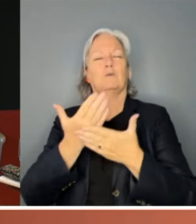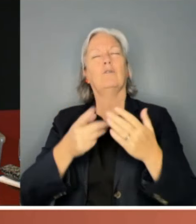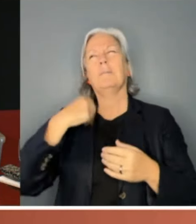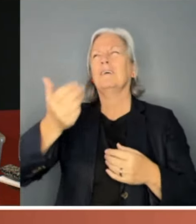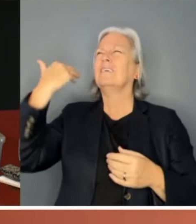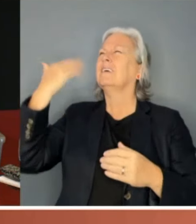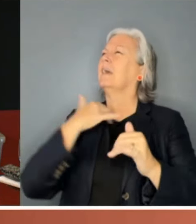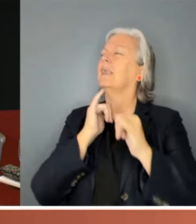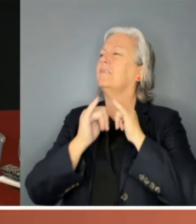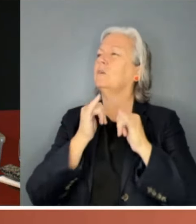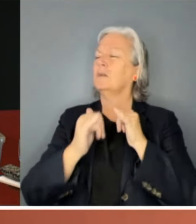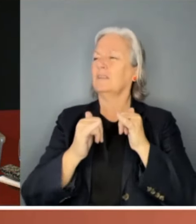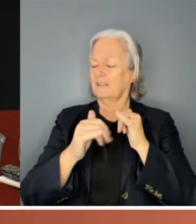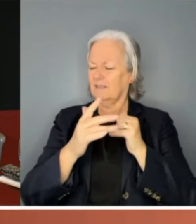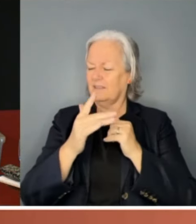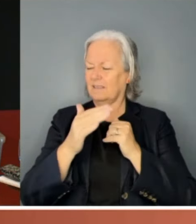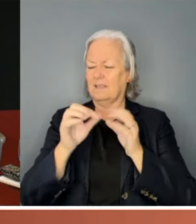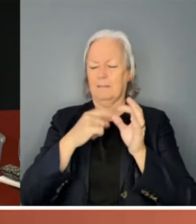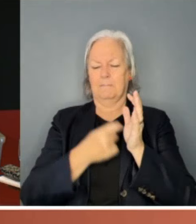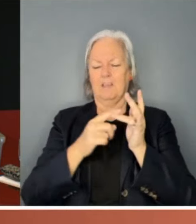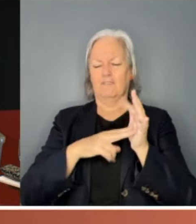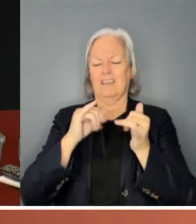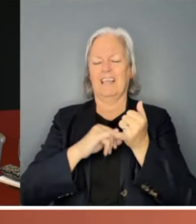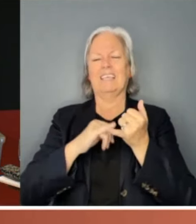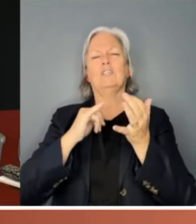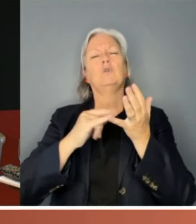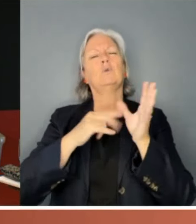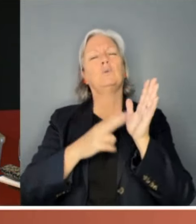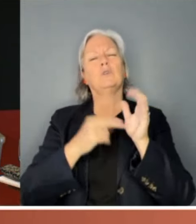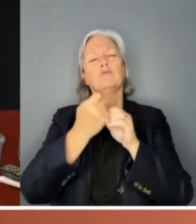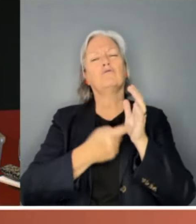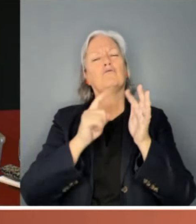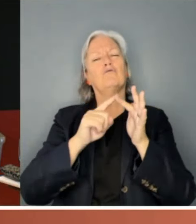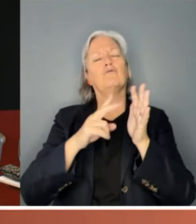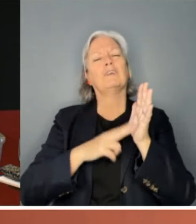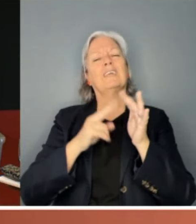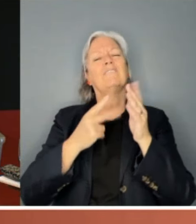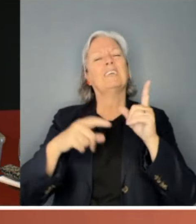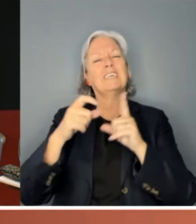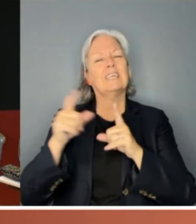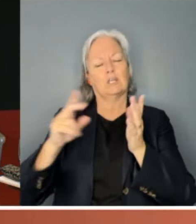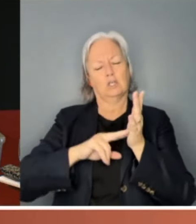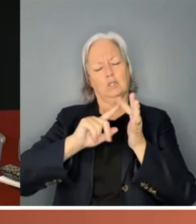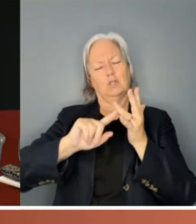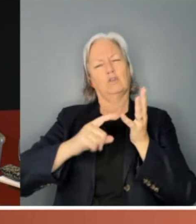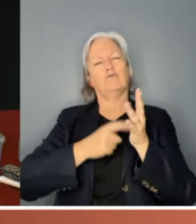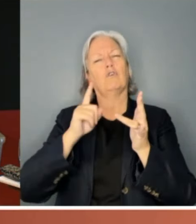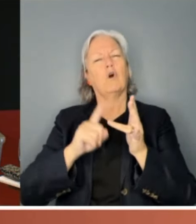Baroness Susan Greenfield who is a neurophysicist. She's one of England's great, great thinkers.